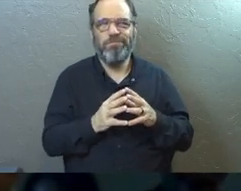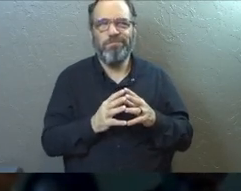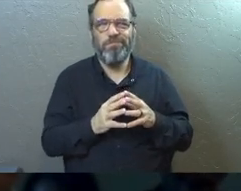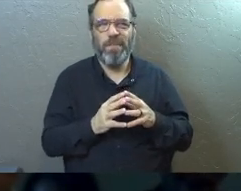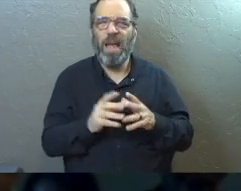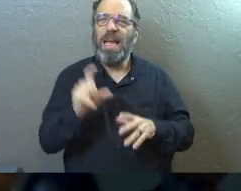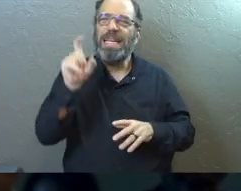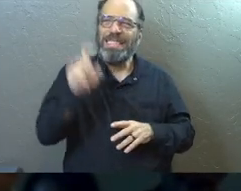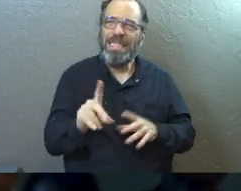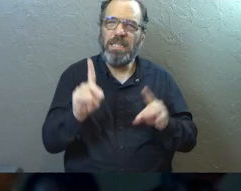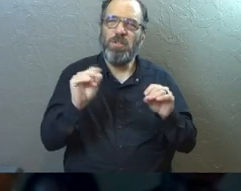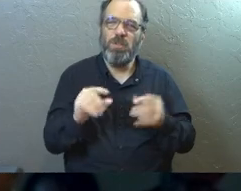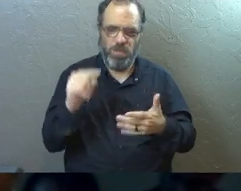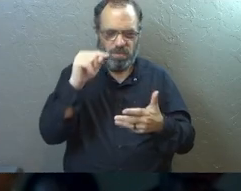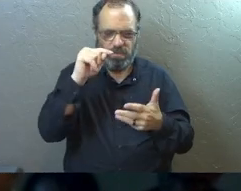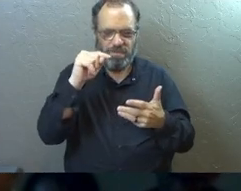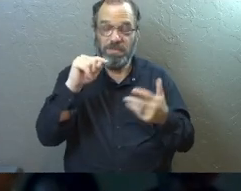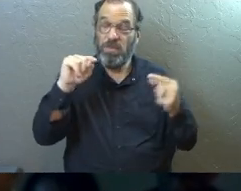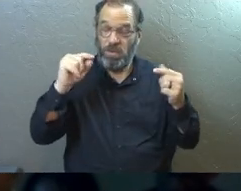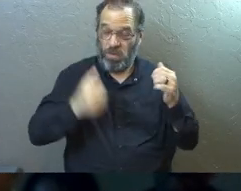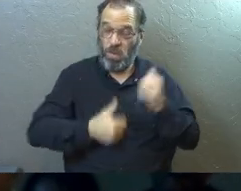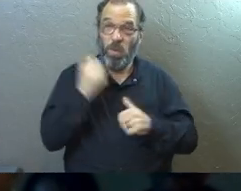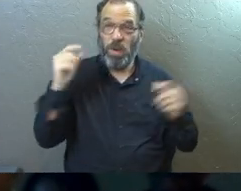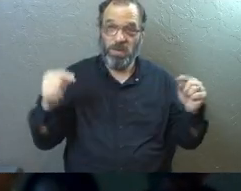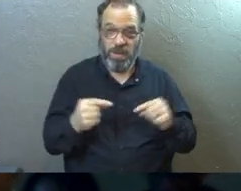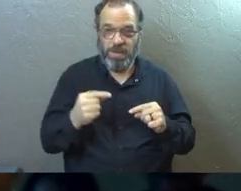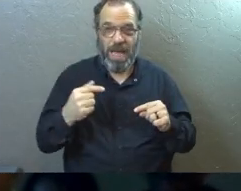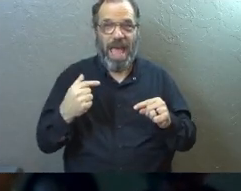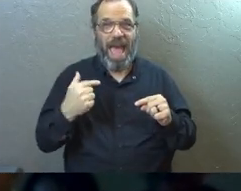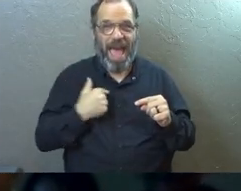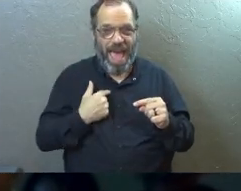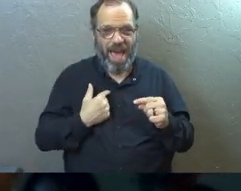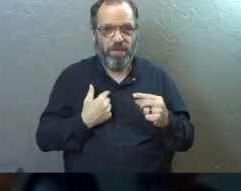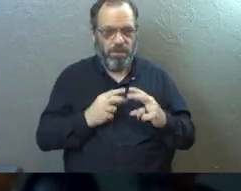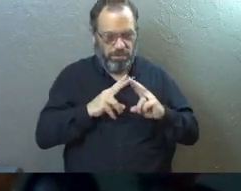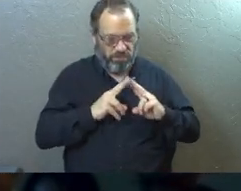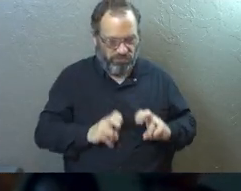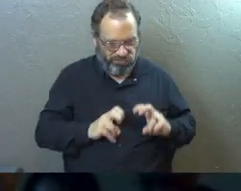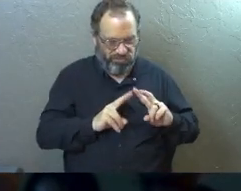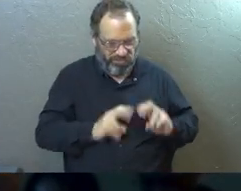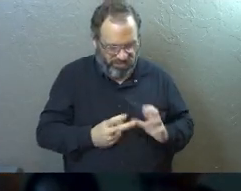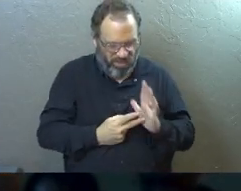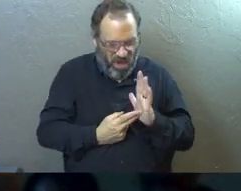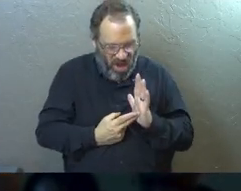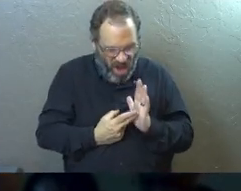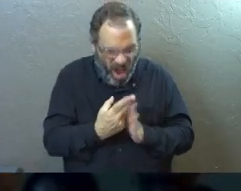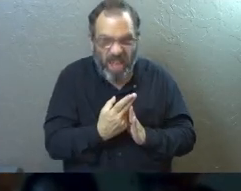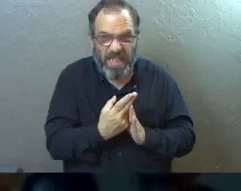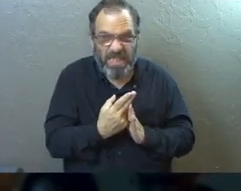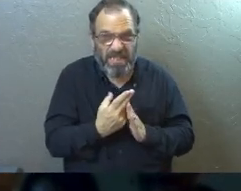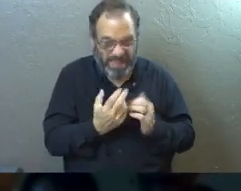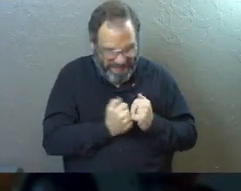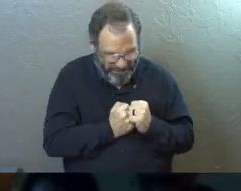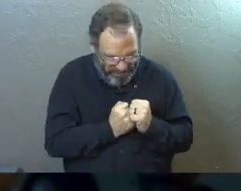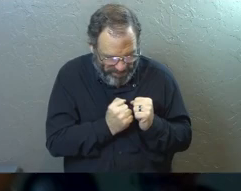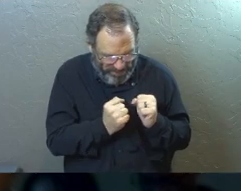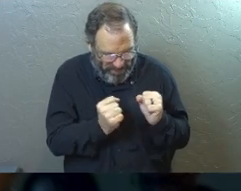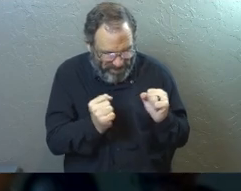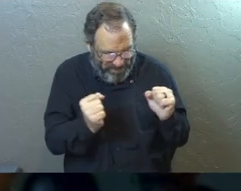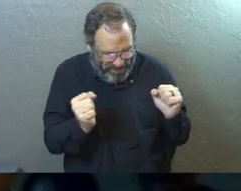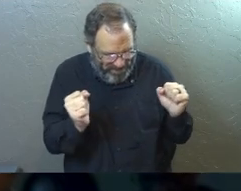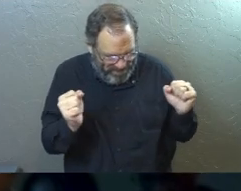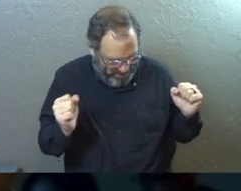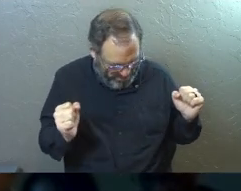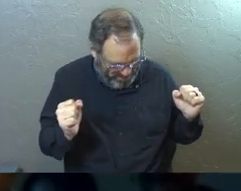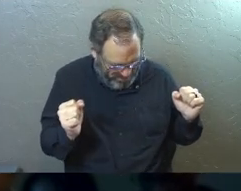what we need to do, which is the painful thing to do, is have honest reflection. We need to ask ourselves, look at ourselves for just a